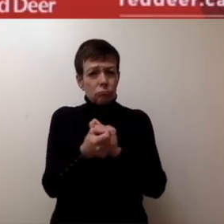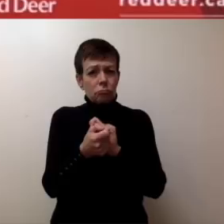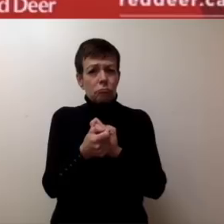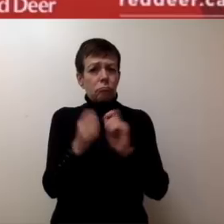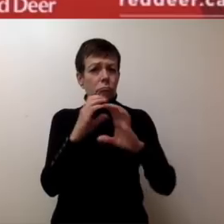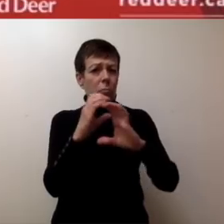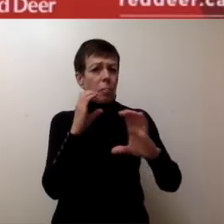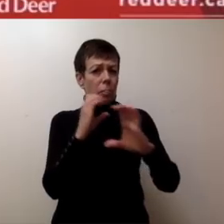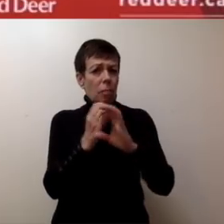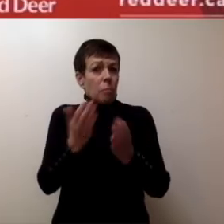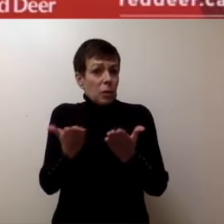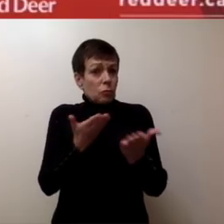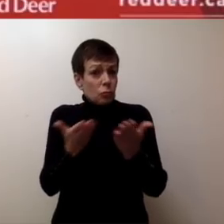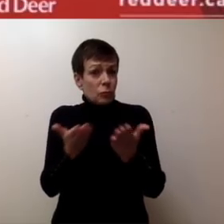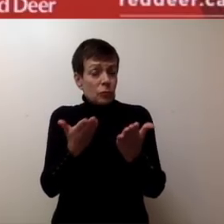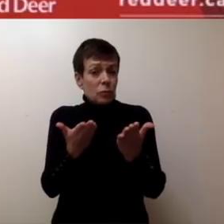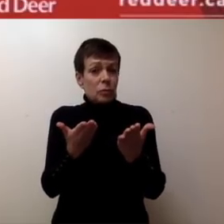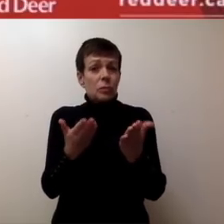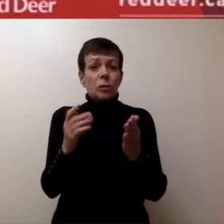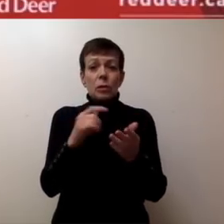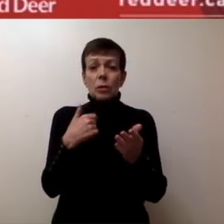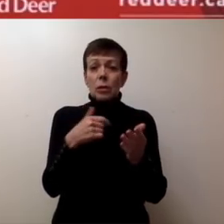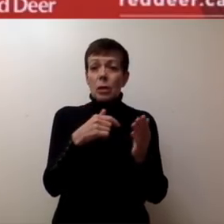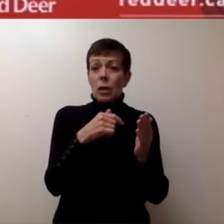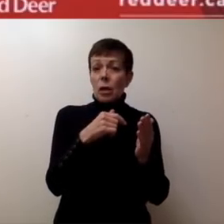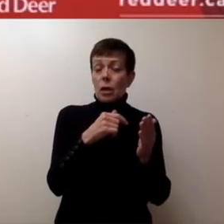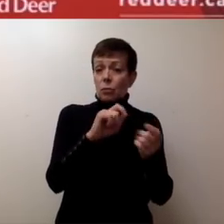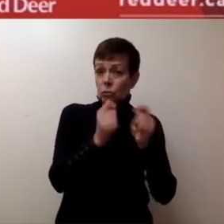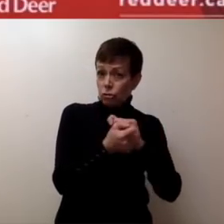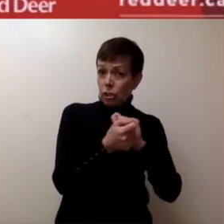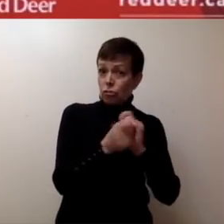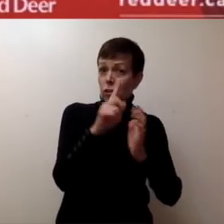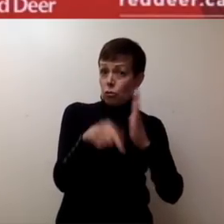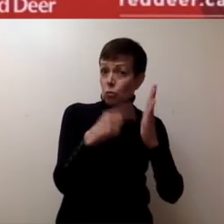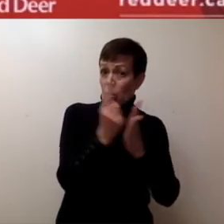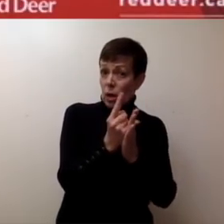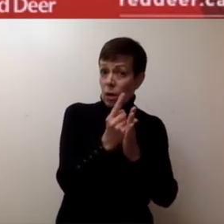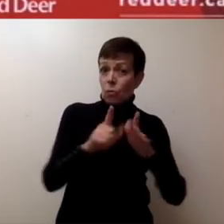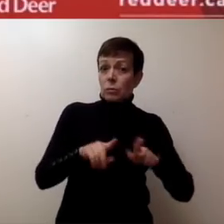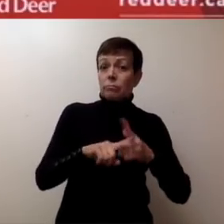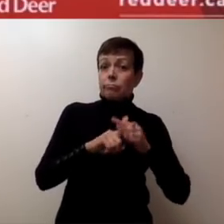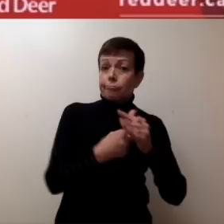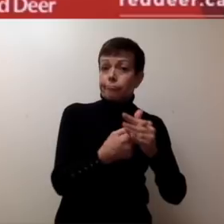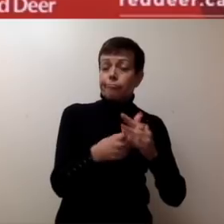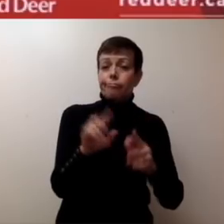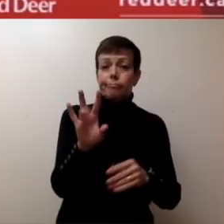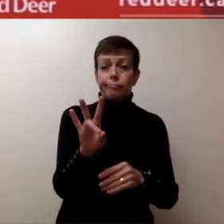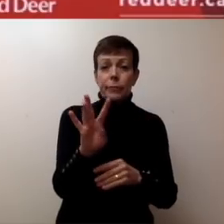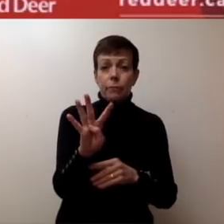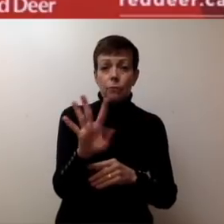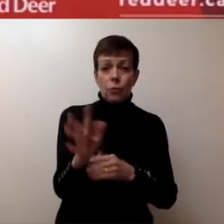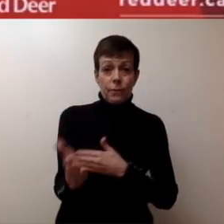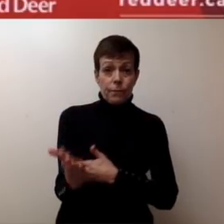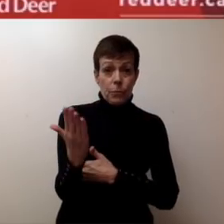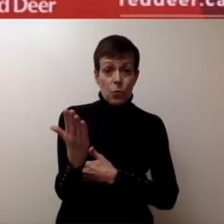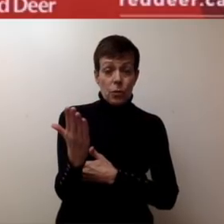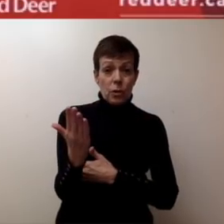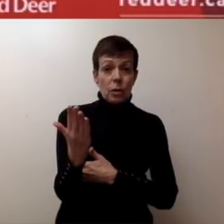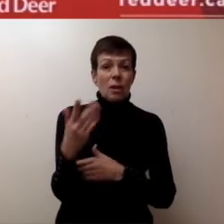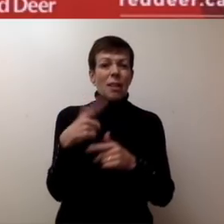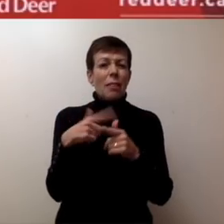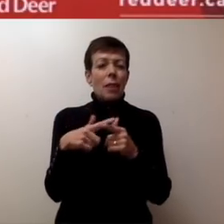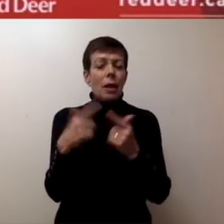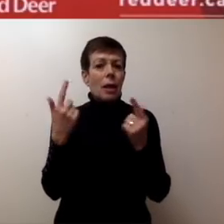transit service to an hourly service beginning at 7.45 in the morning. Based on your feedback, we are